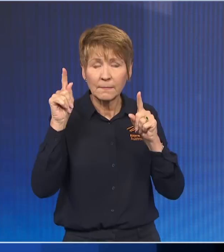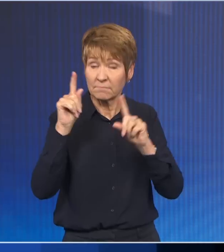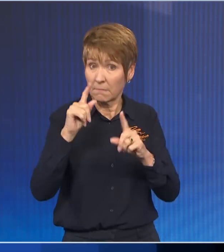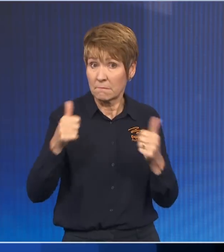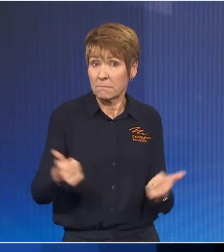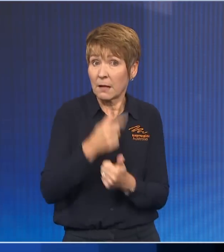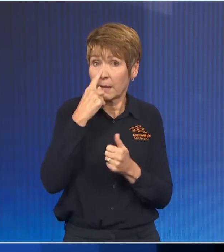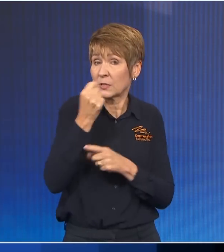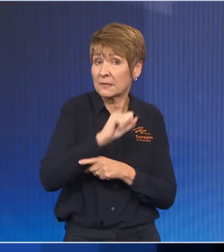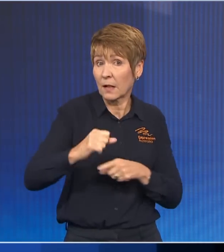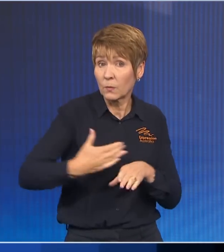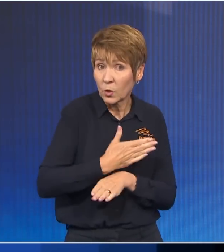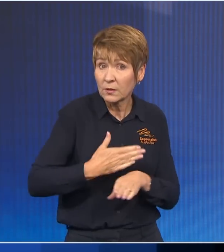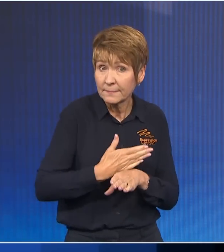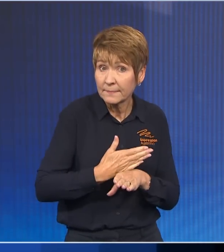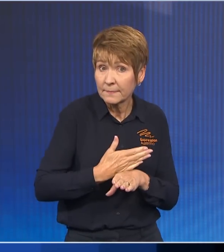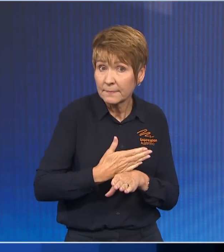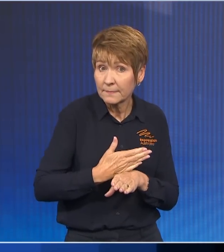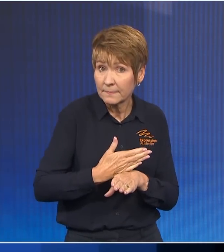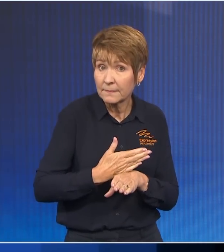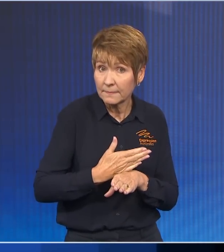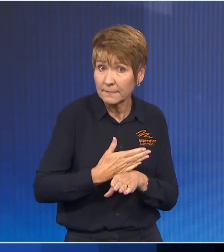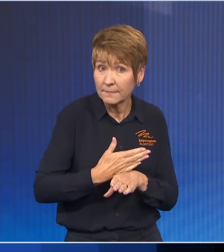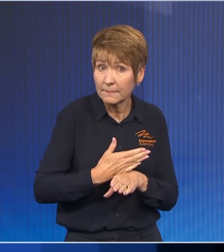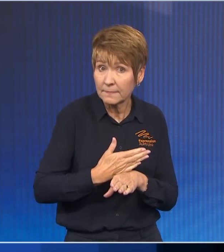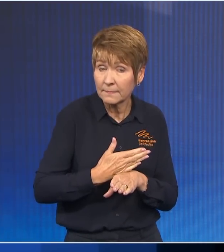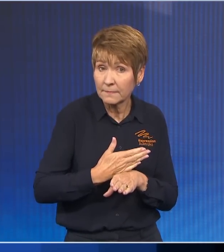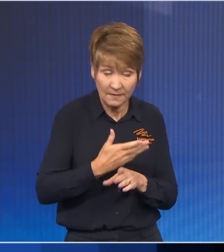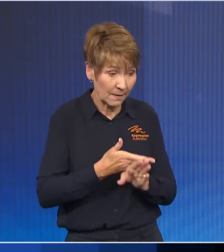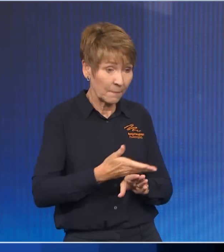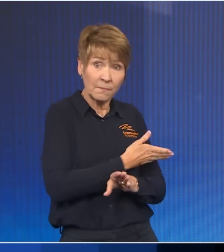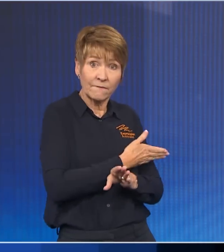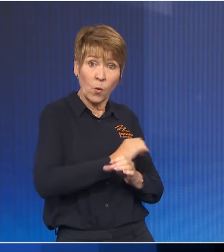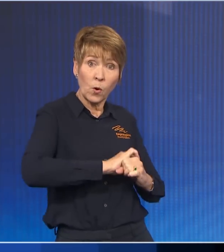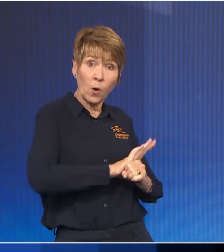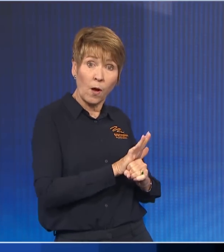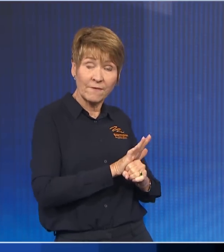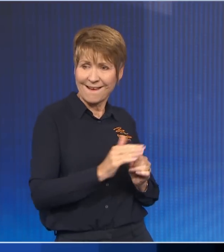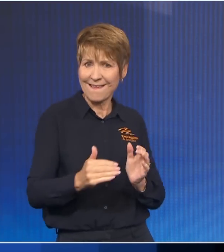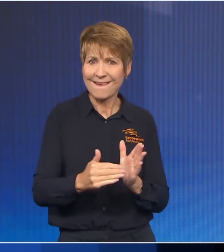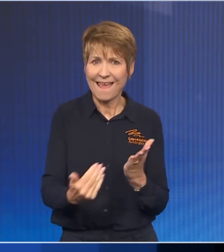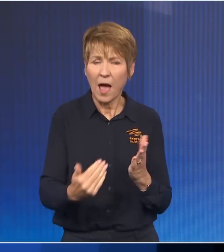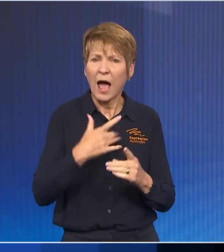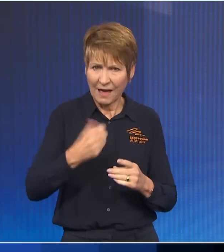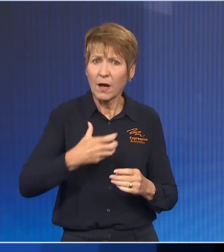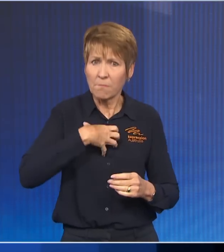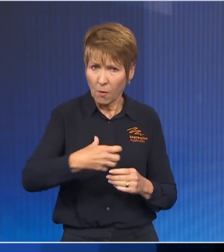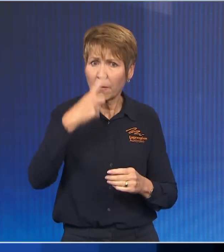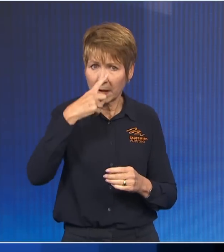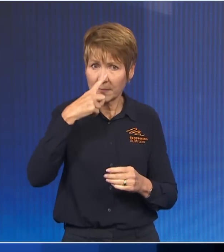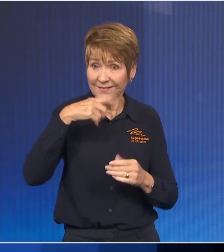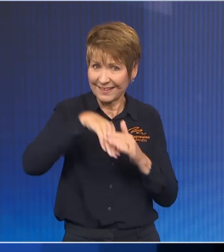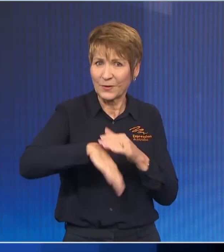were the first country to have more people in employment than we did before COVID-19 hit. We have the